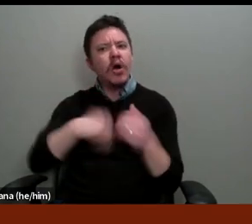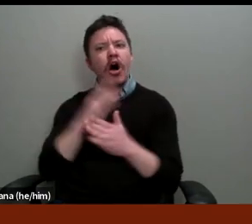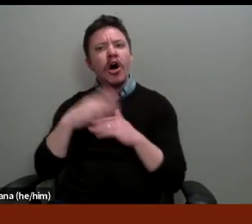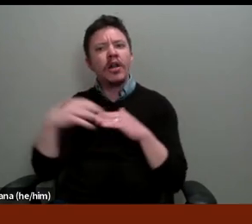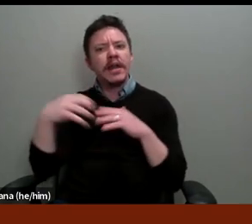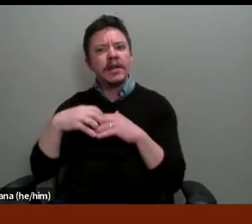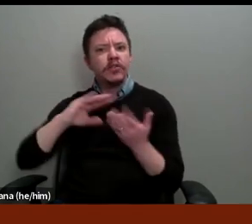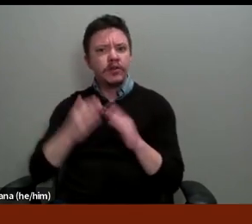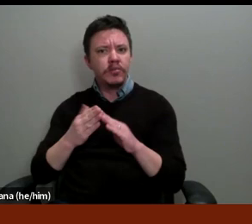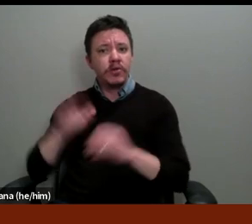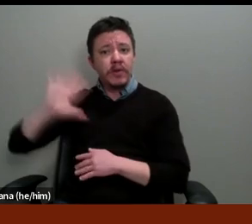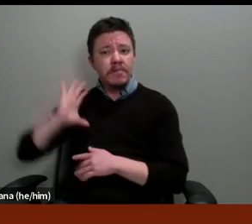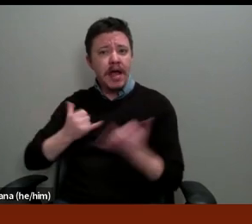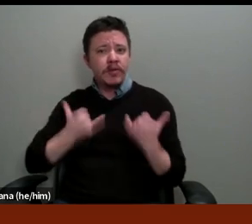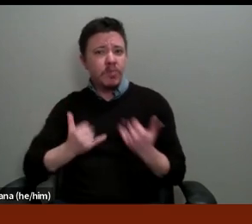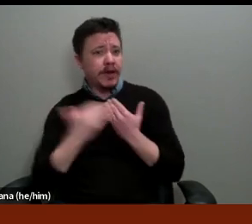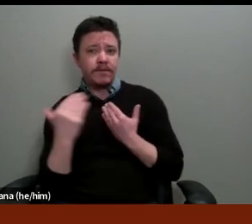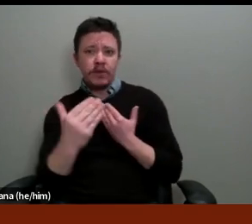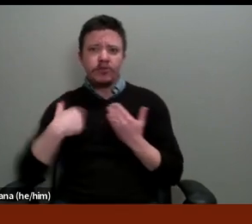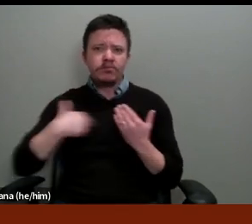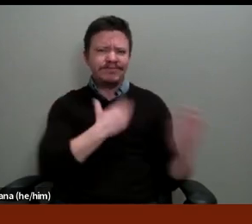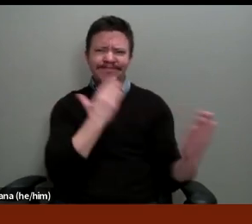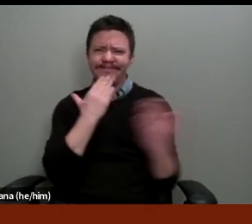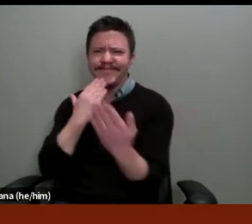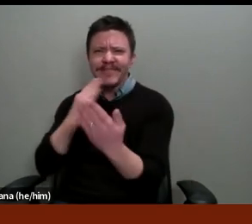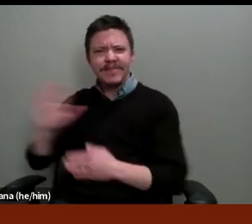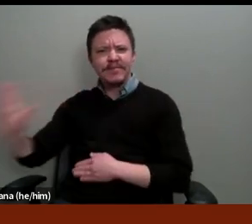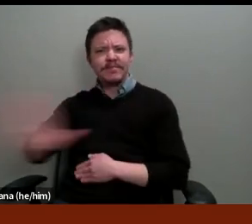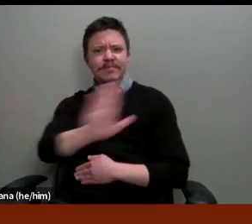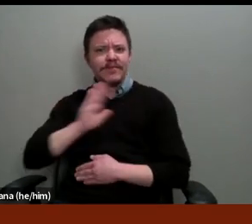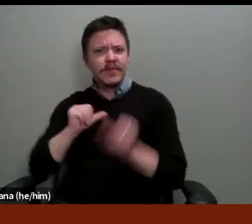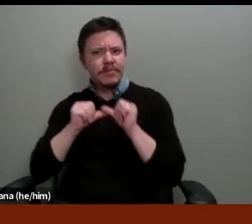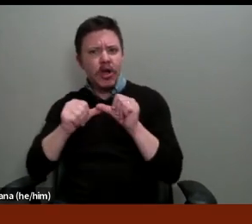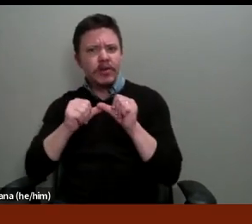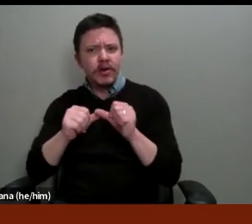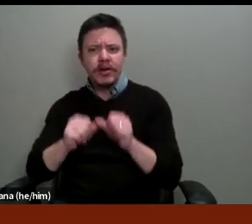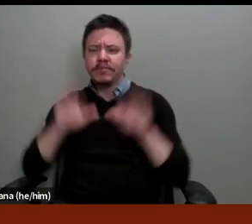past, present, future, and are grateful for their ongoing and vibrant presence.